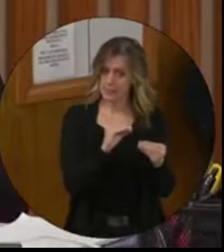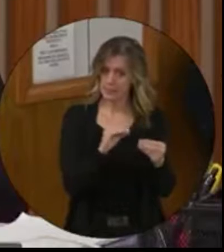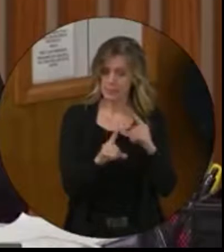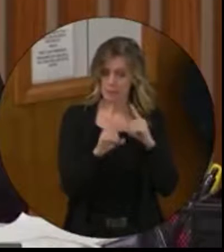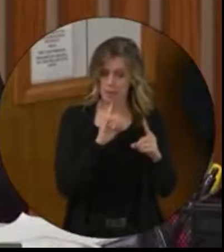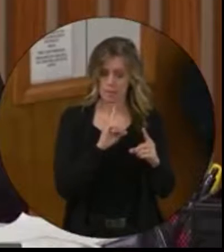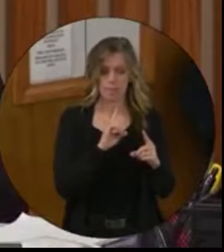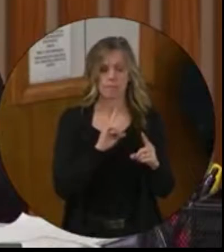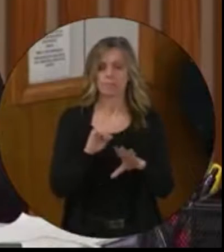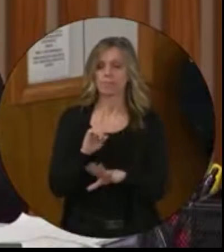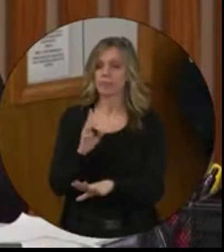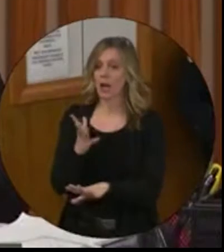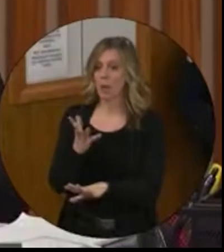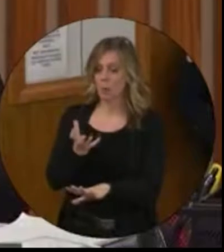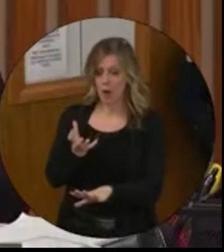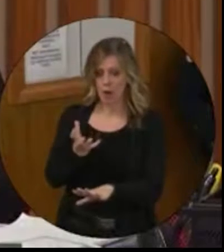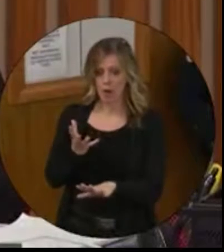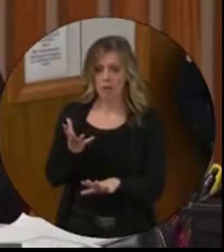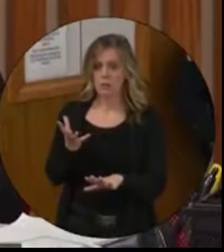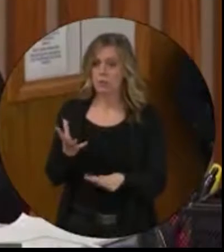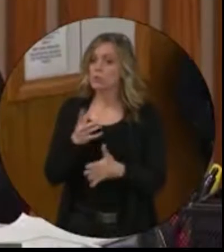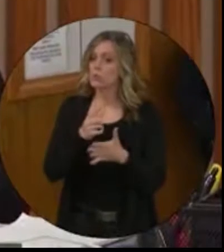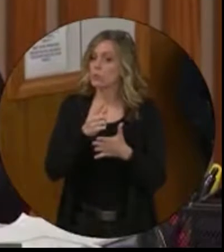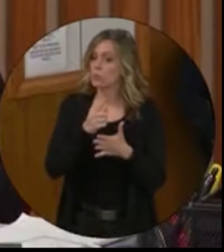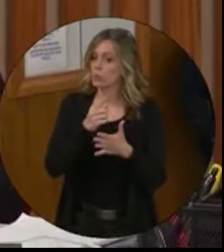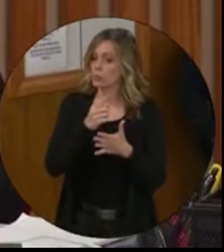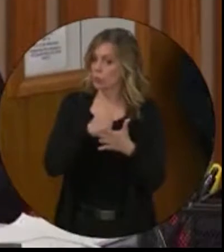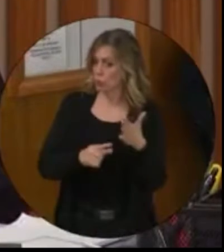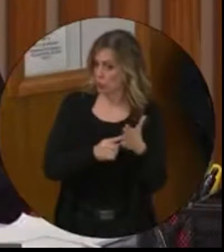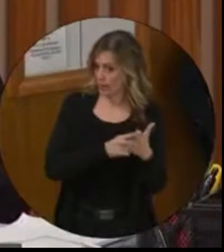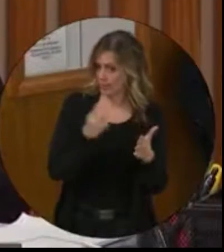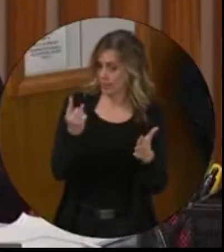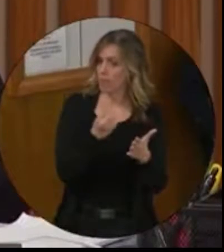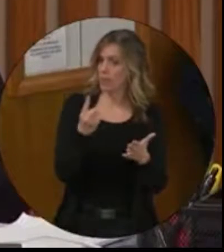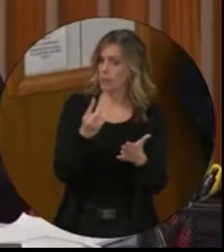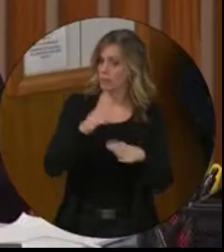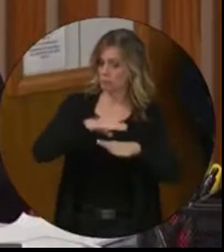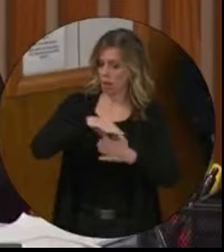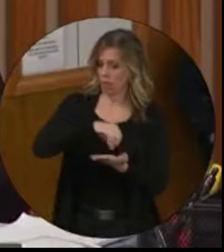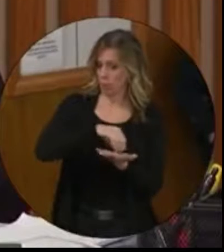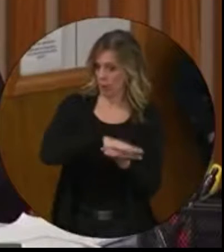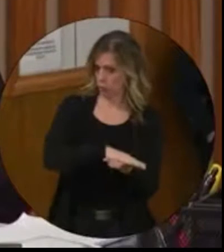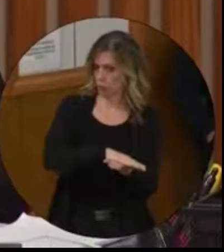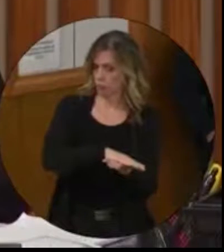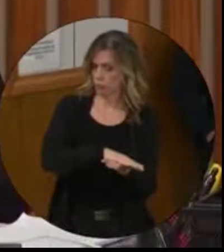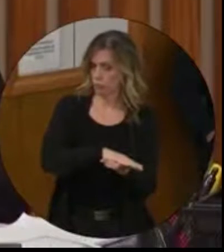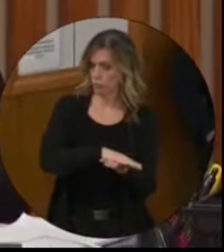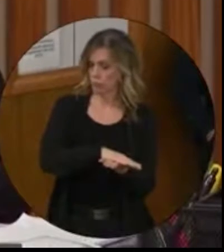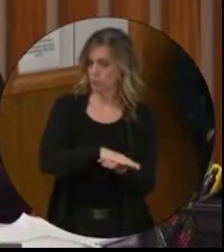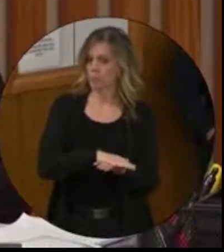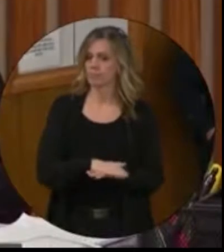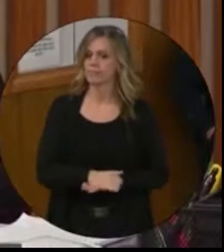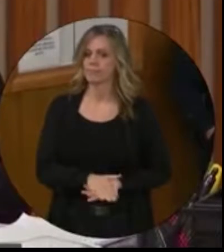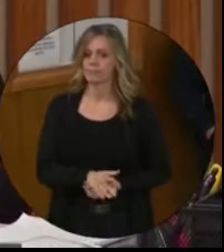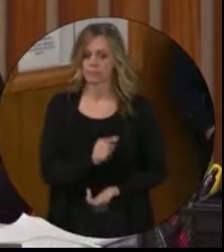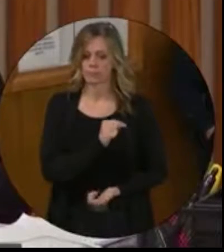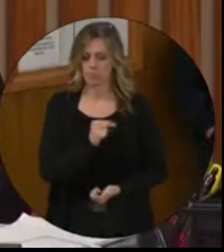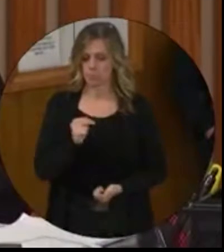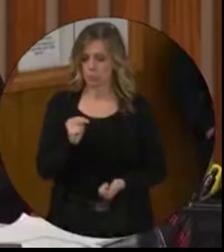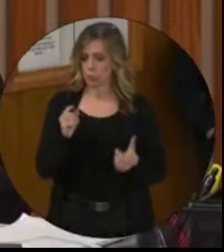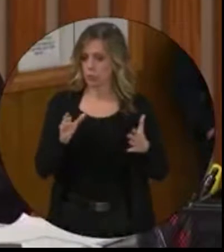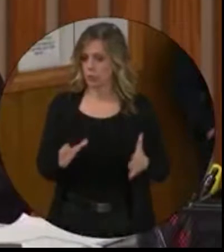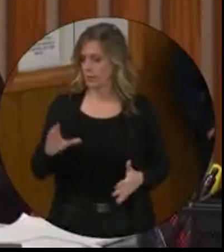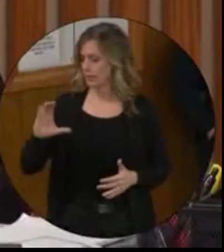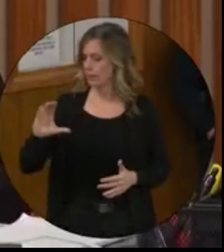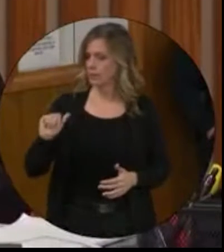to correct something on the record that Trustee Cavazos did not